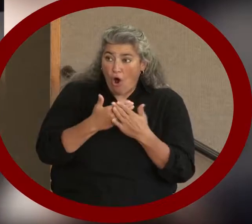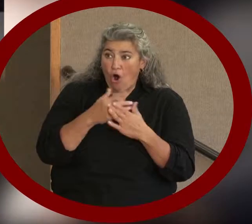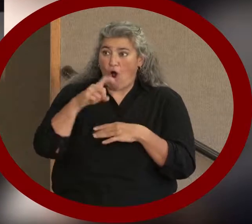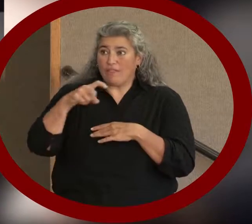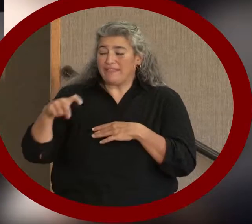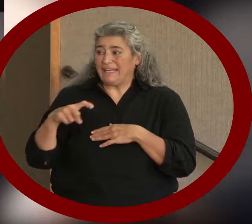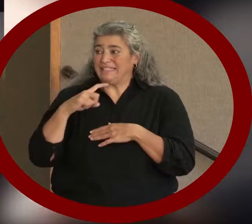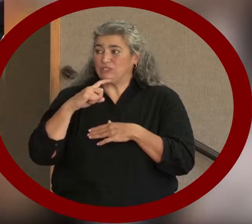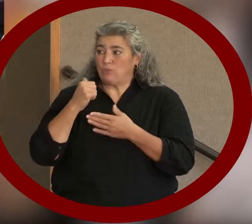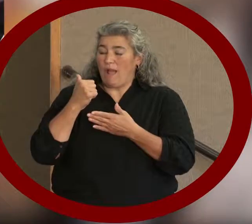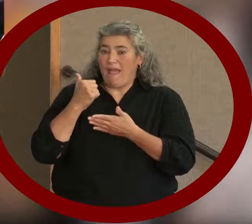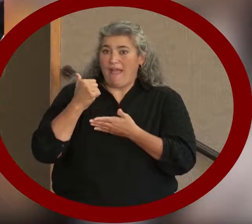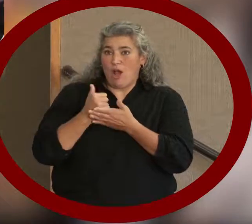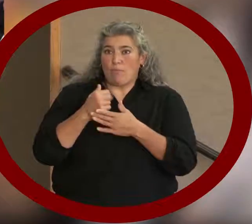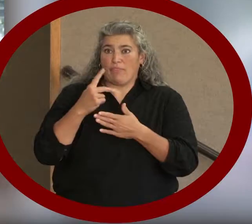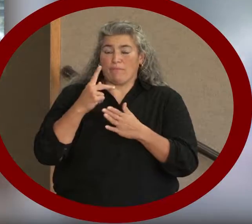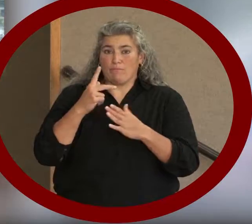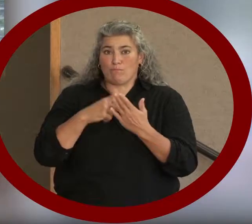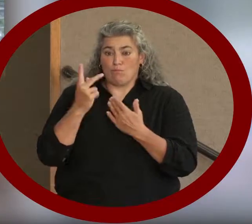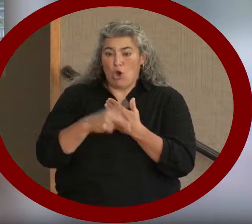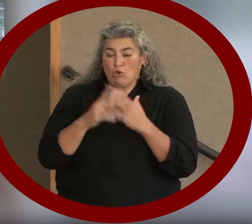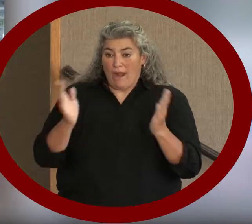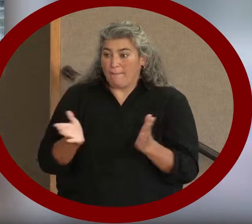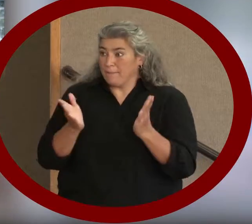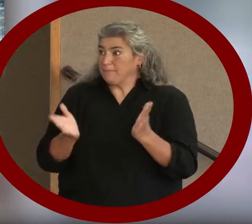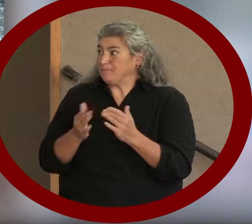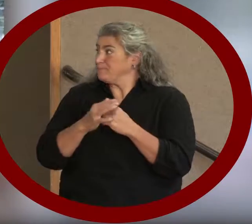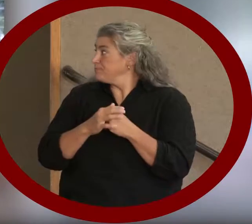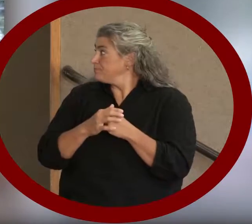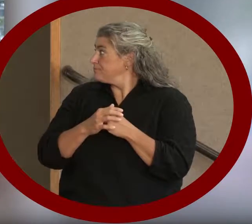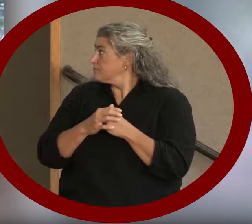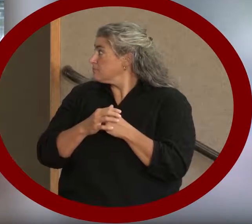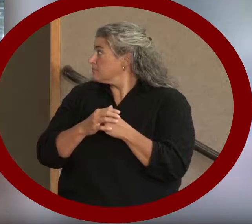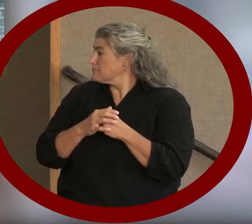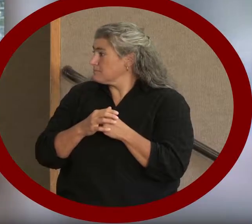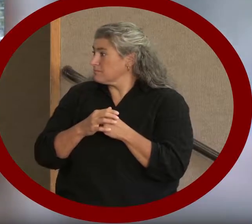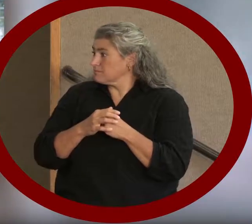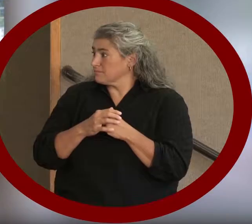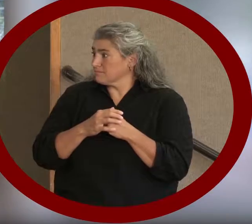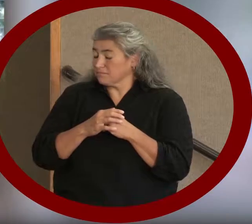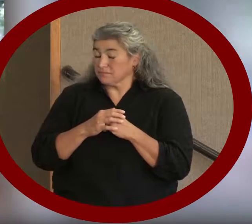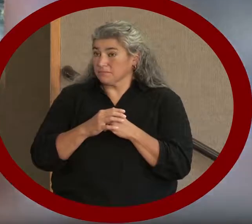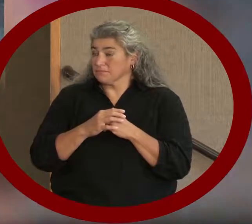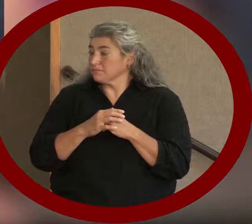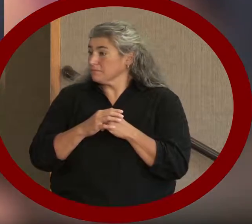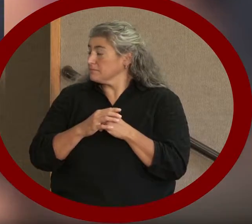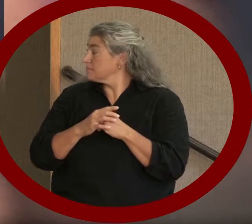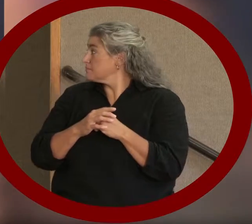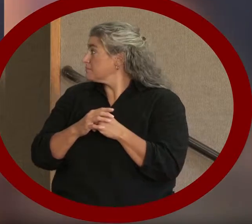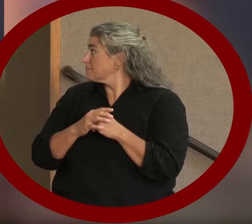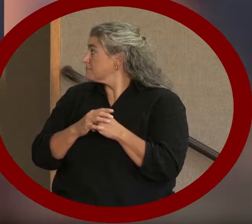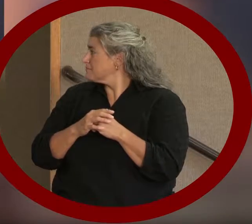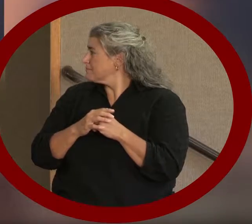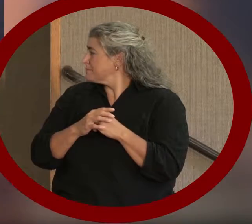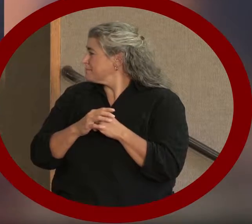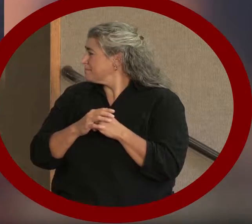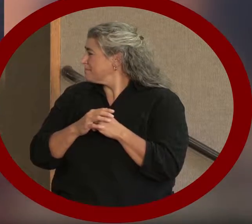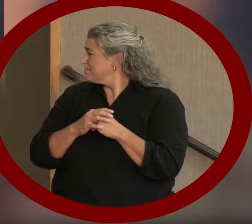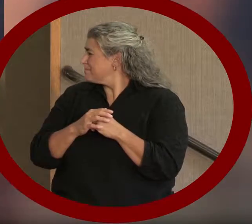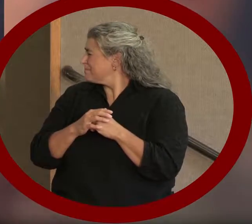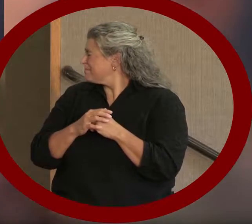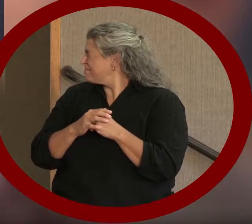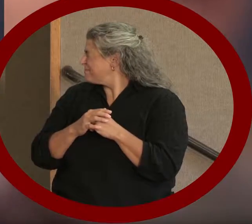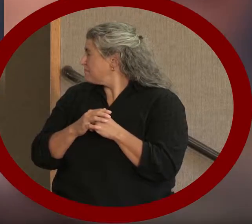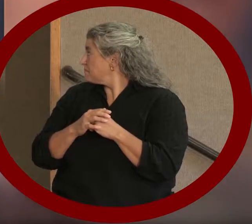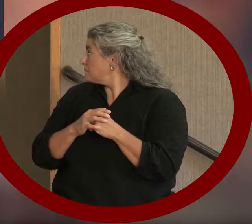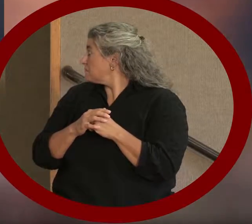program up and running and to really make sure that it's thriving and that we can do as much as we can for the population we work with. One of the best parts of my week